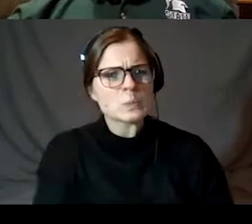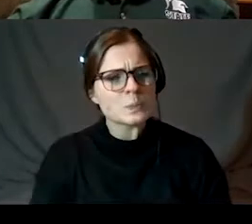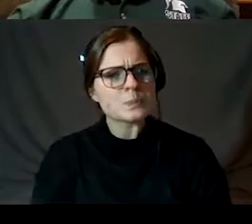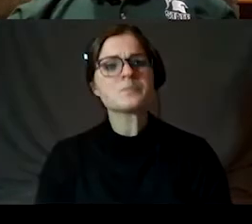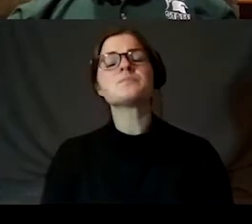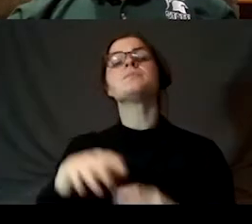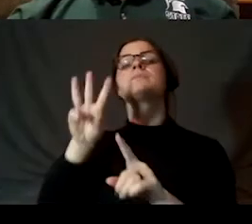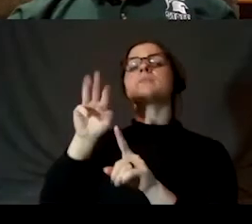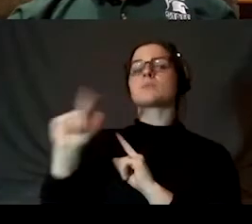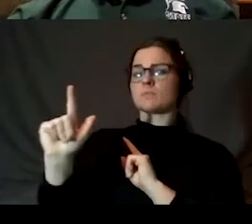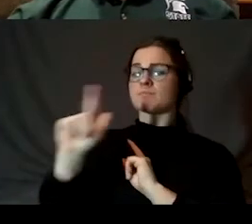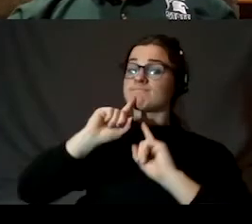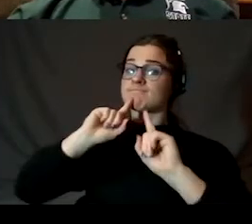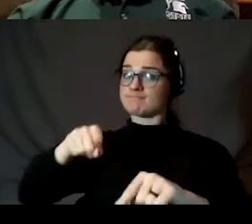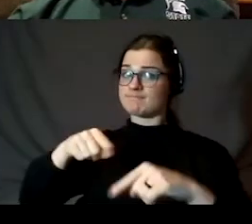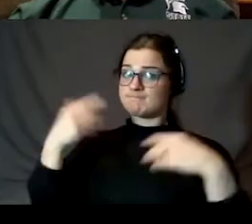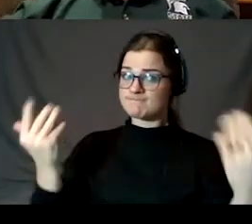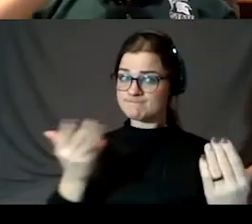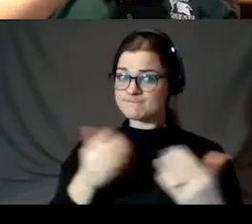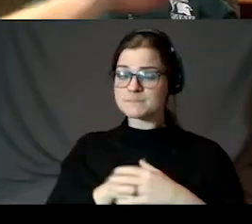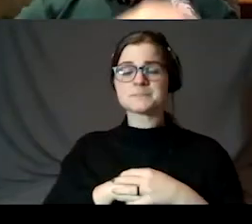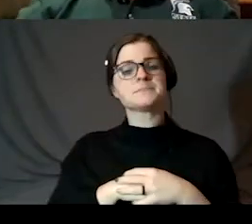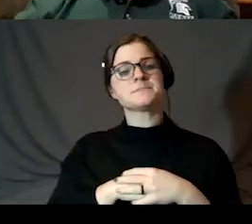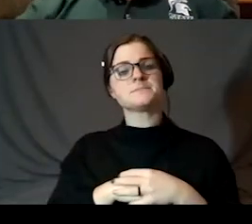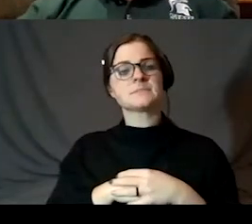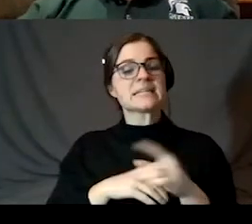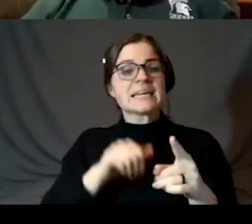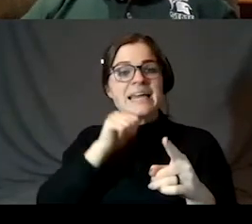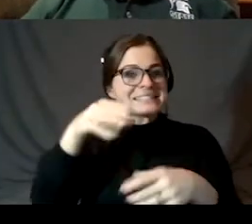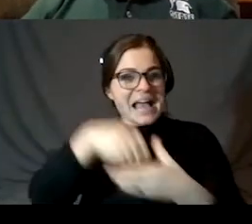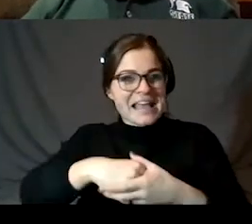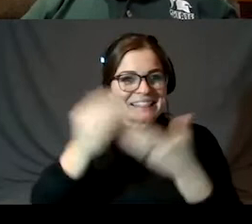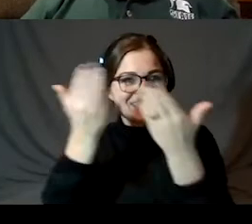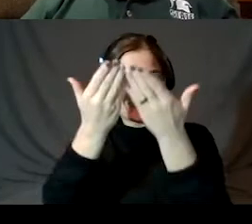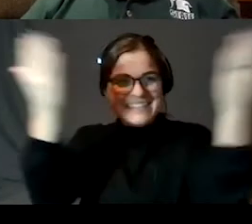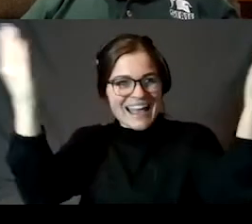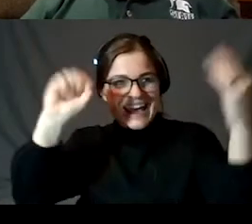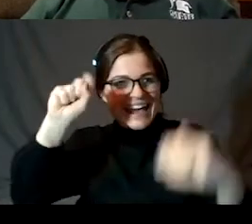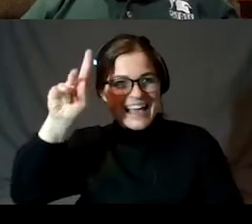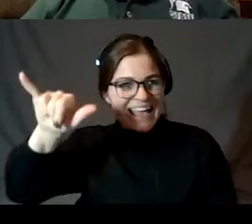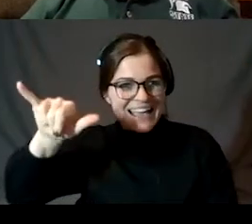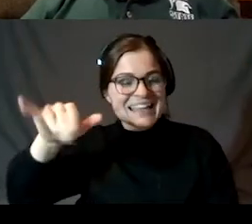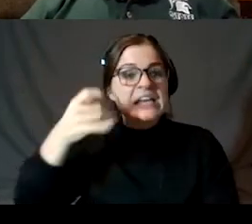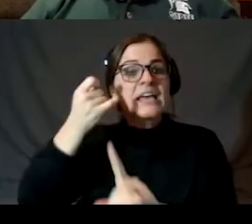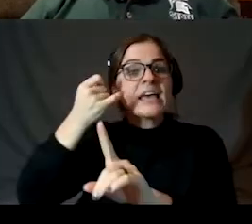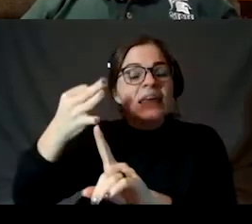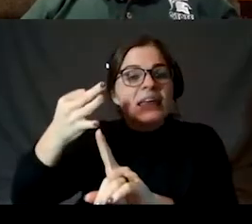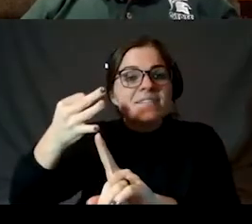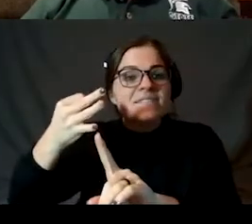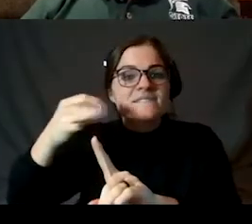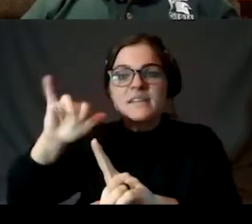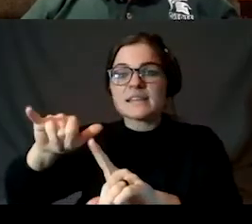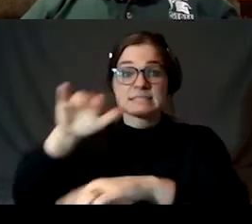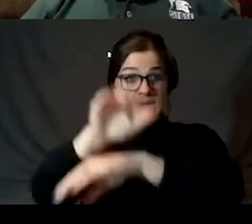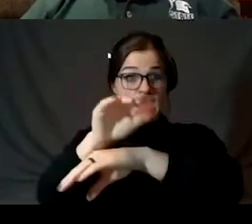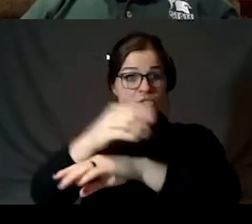Well, the main answer to that is it's not in the sky. If, suppose, okay, if this is nighttime